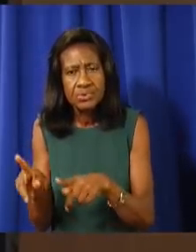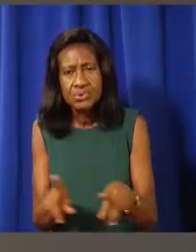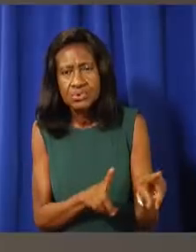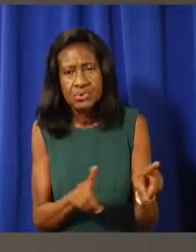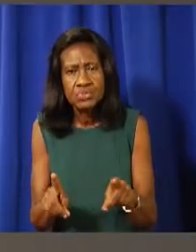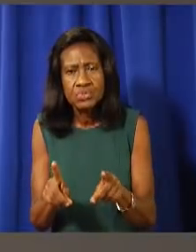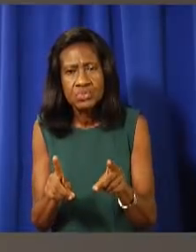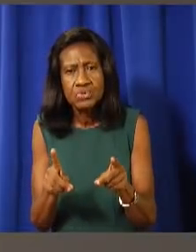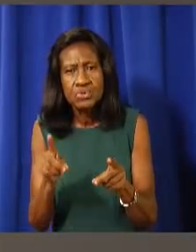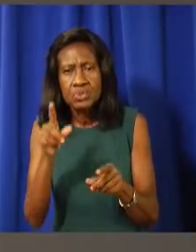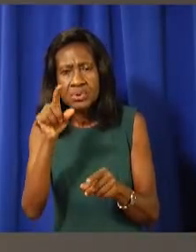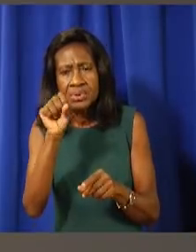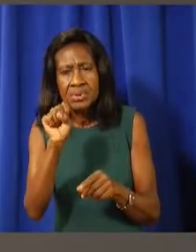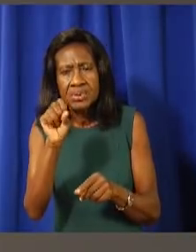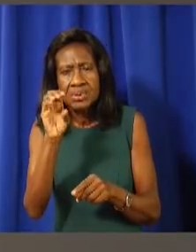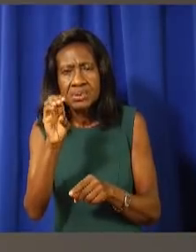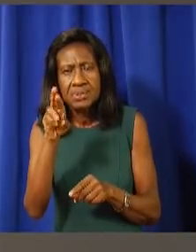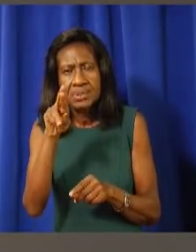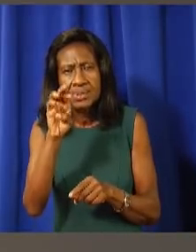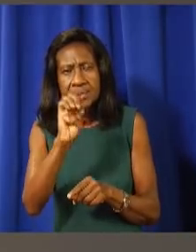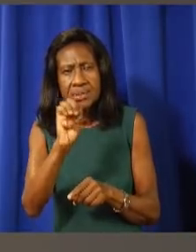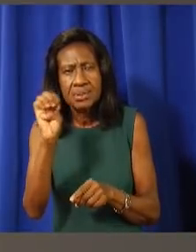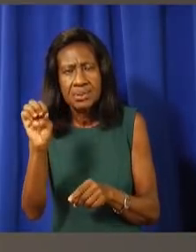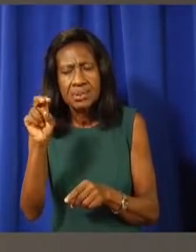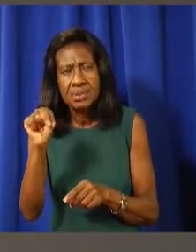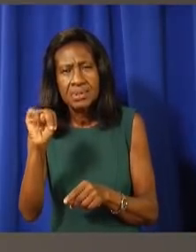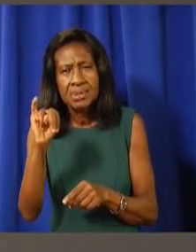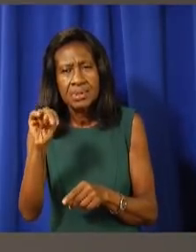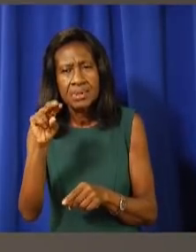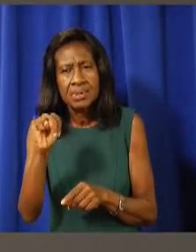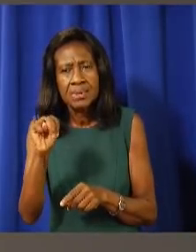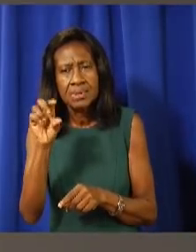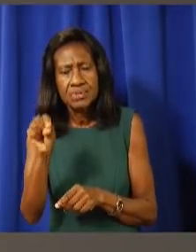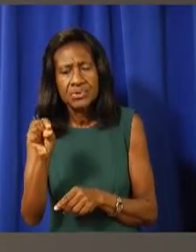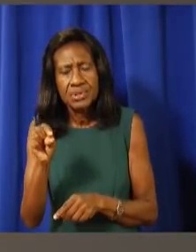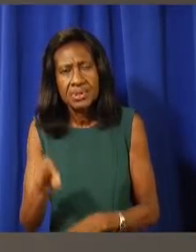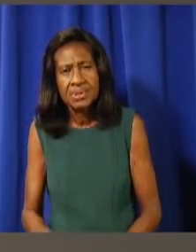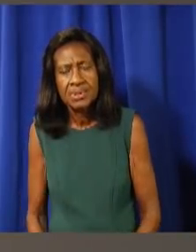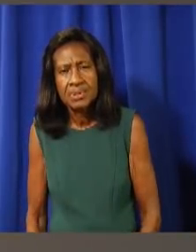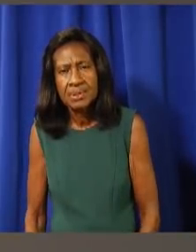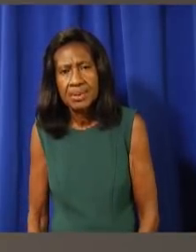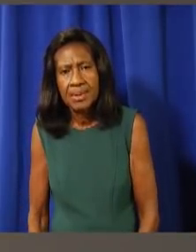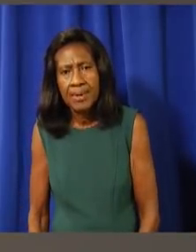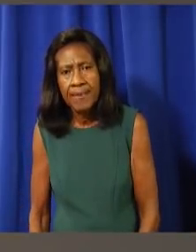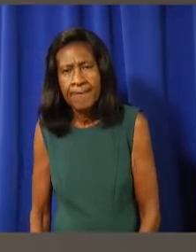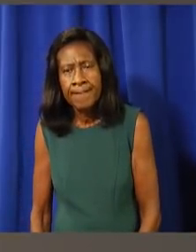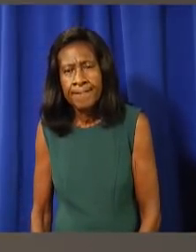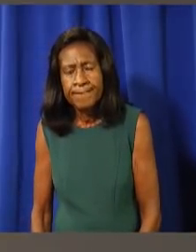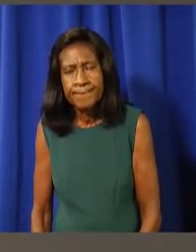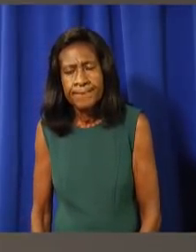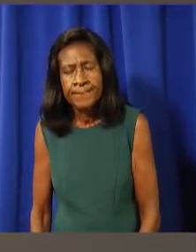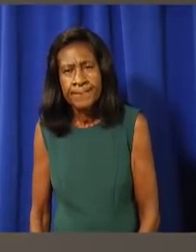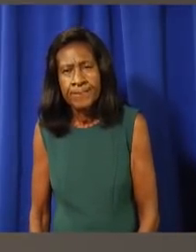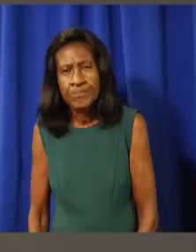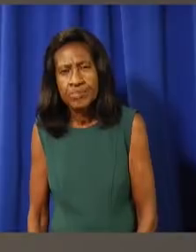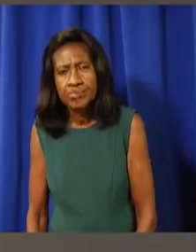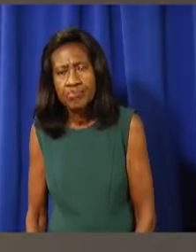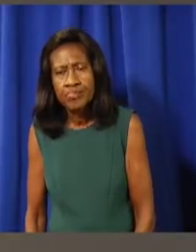And I think this might be a question for you as well. And, again, this does depend on what happens over the next phase or so.